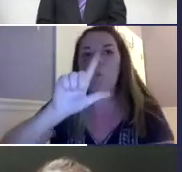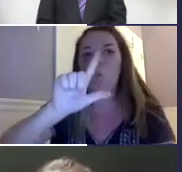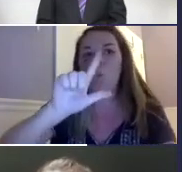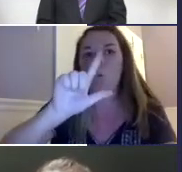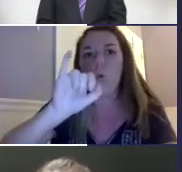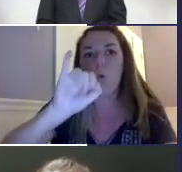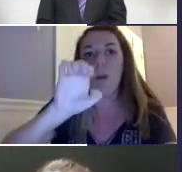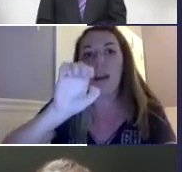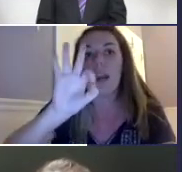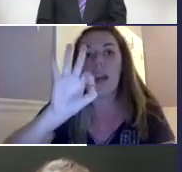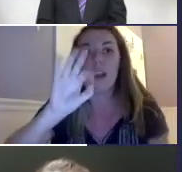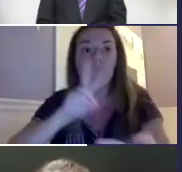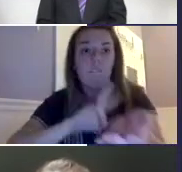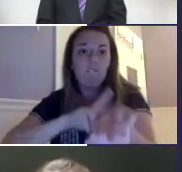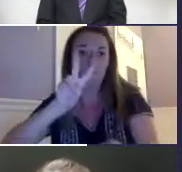I used to work with